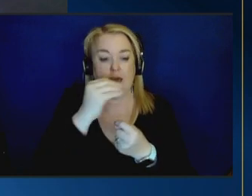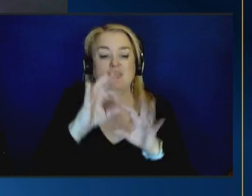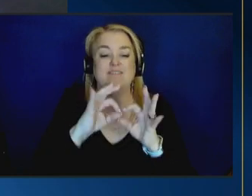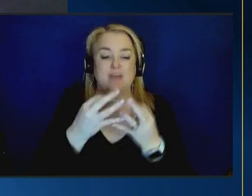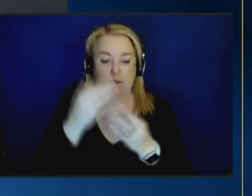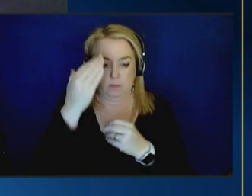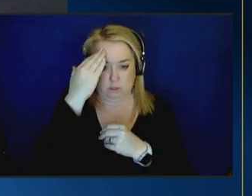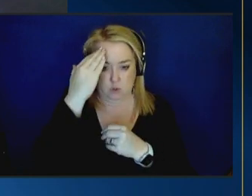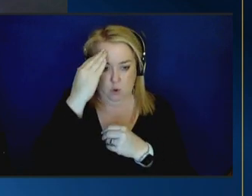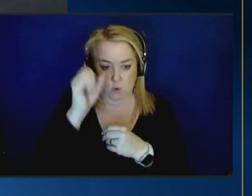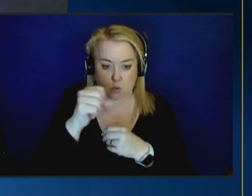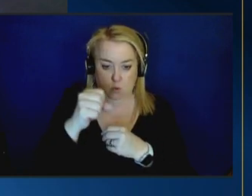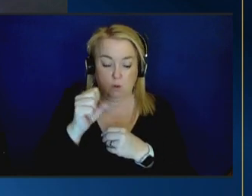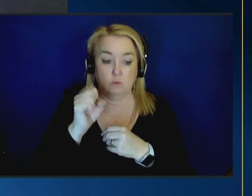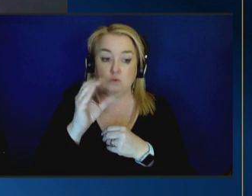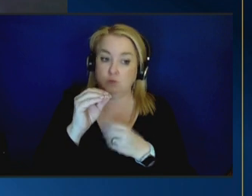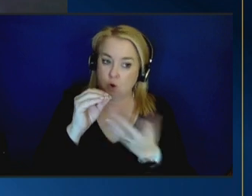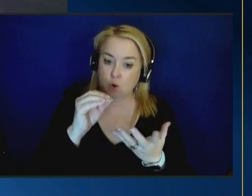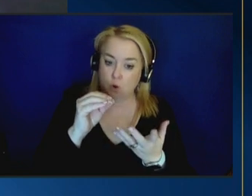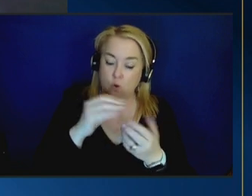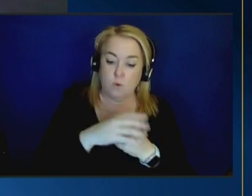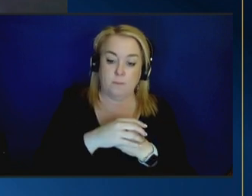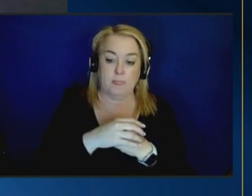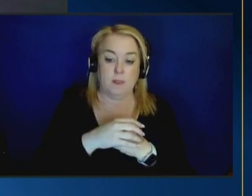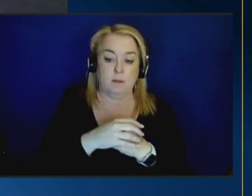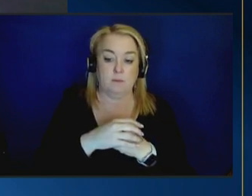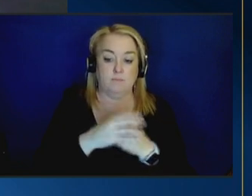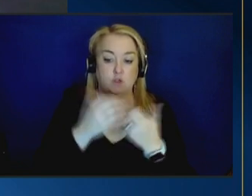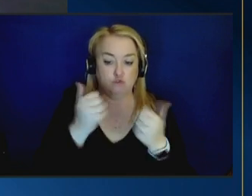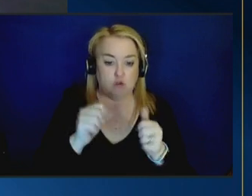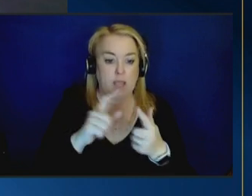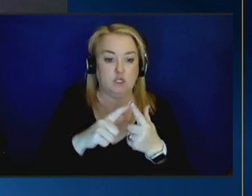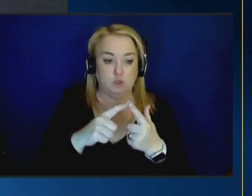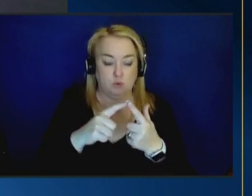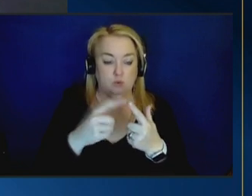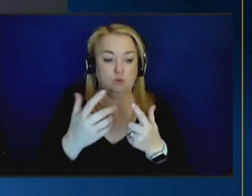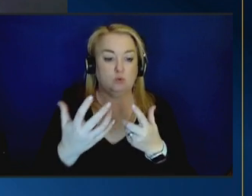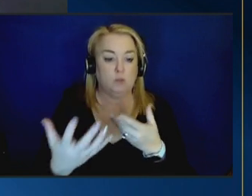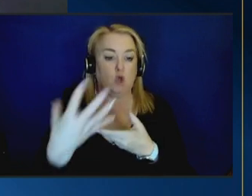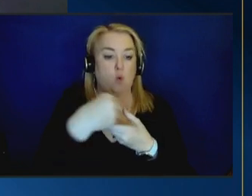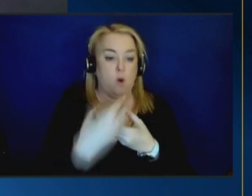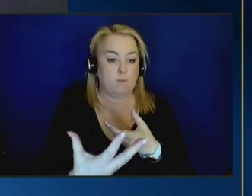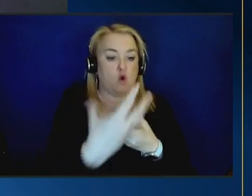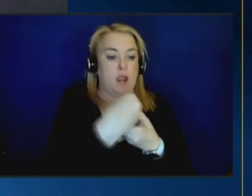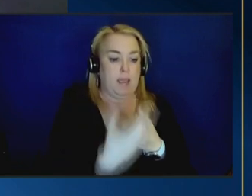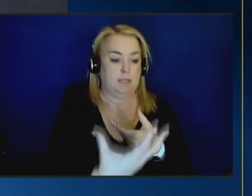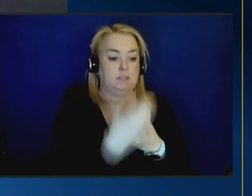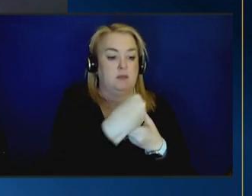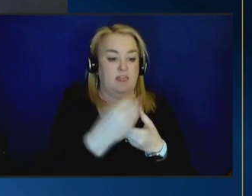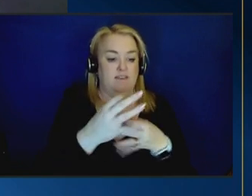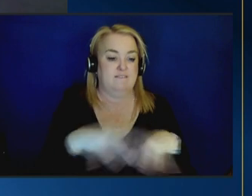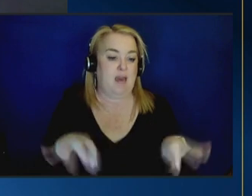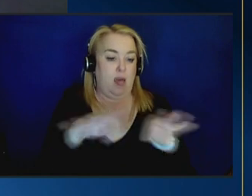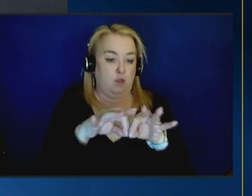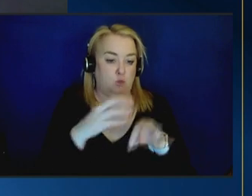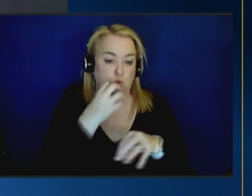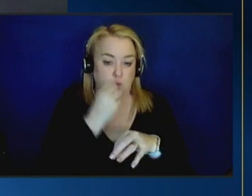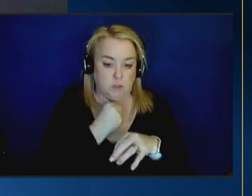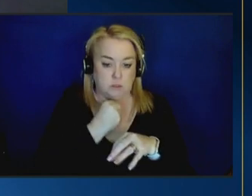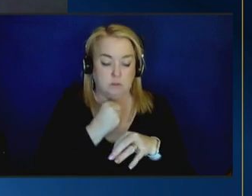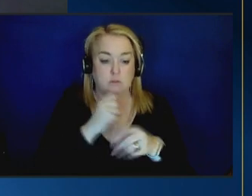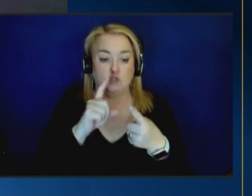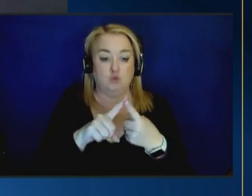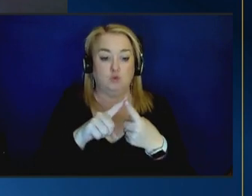that and so incorporating the use of those those values to accomplish